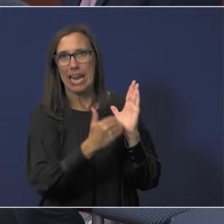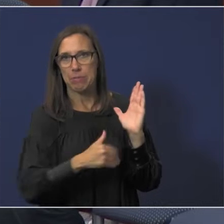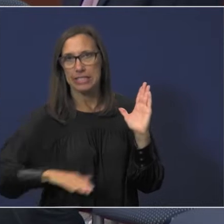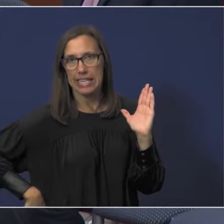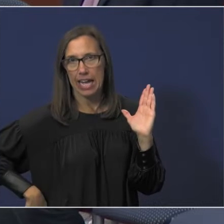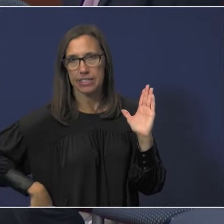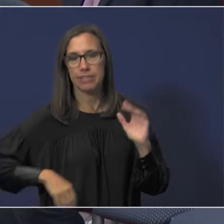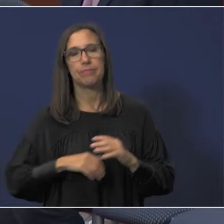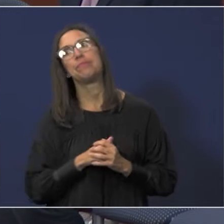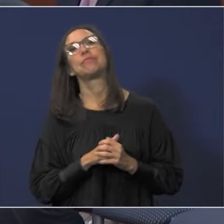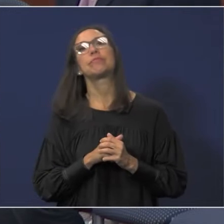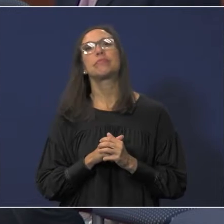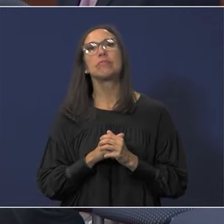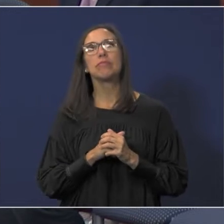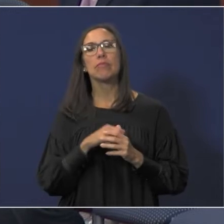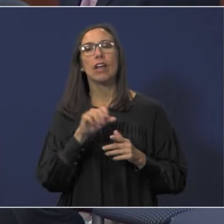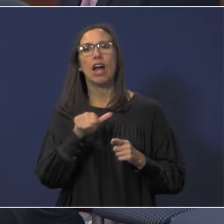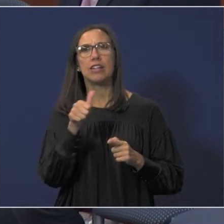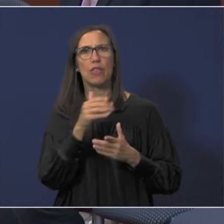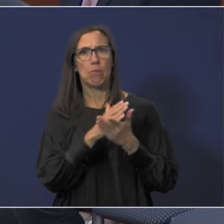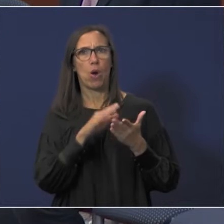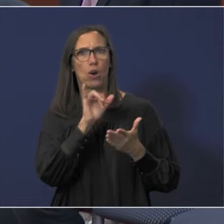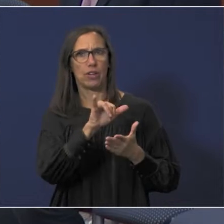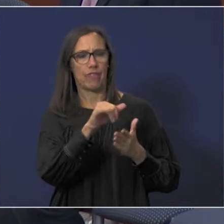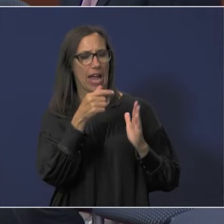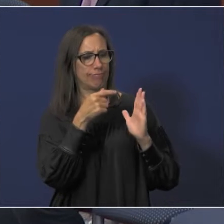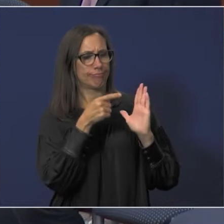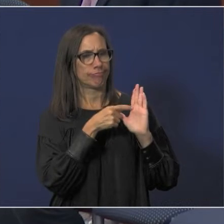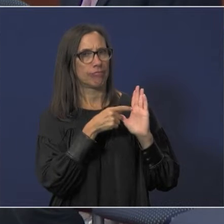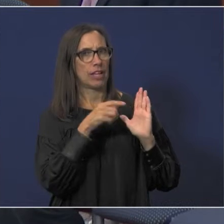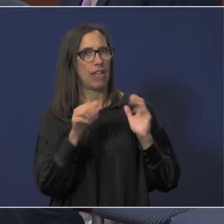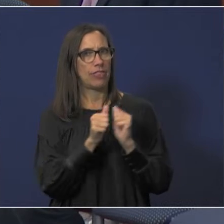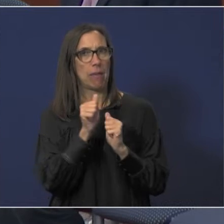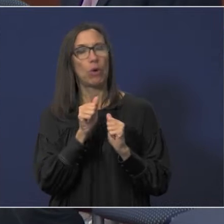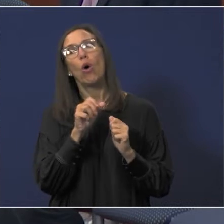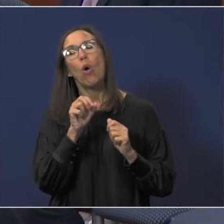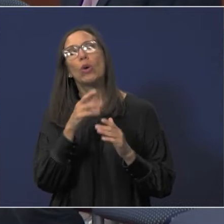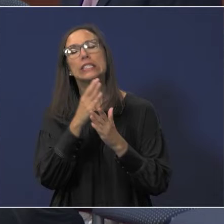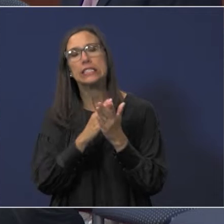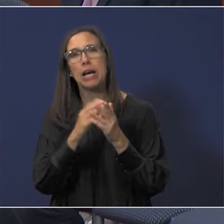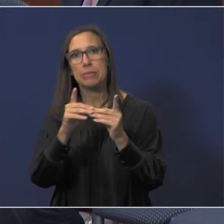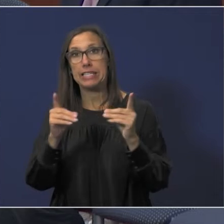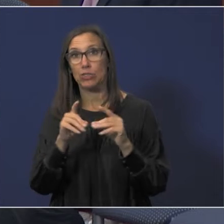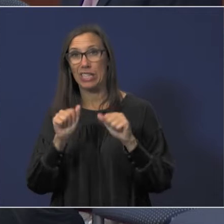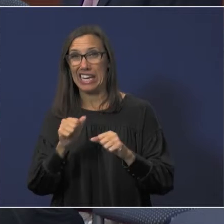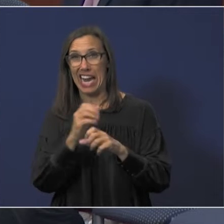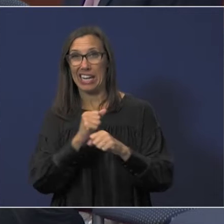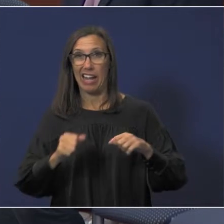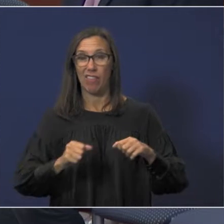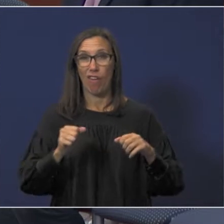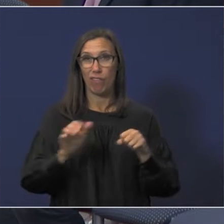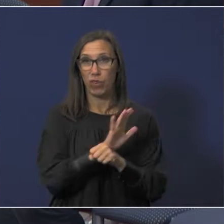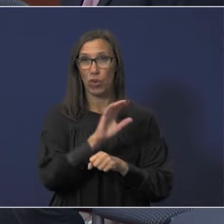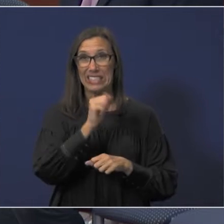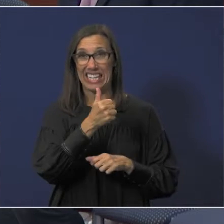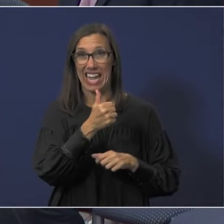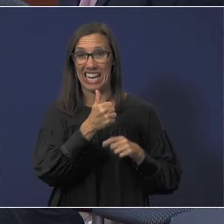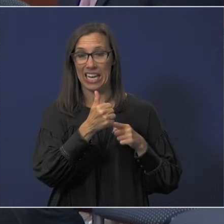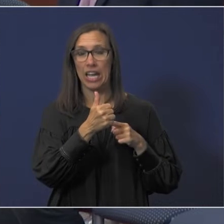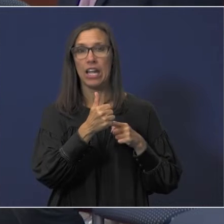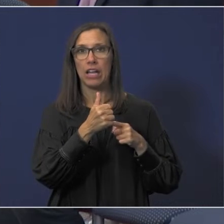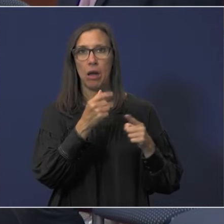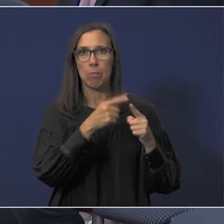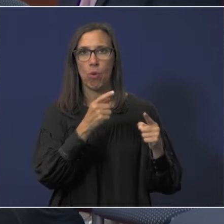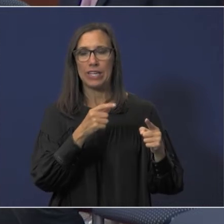And another piece of this indicator that most districts or some districts can get the full 10 points is if their growth is,